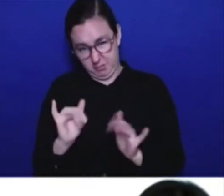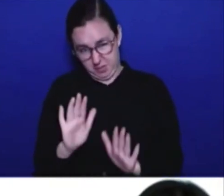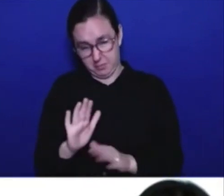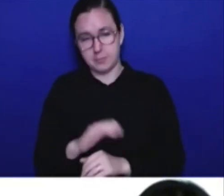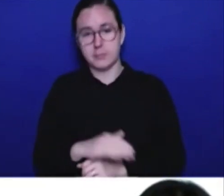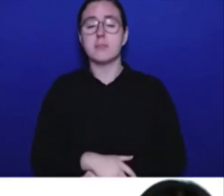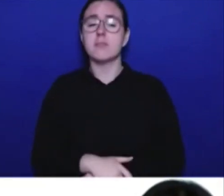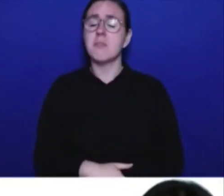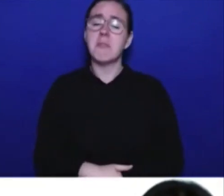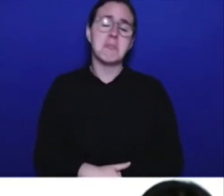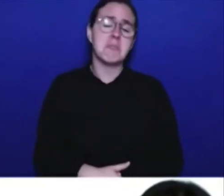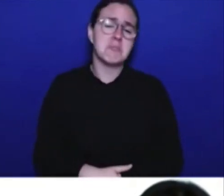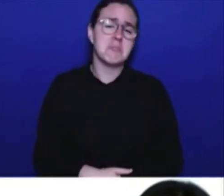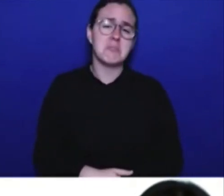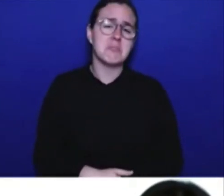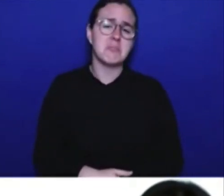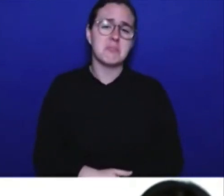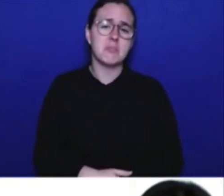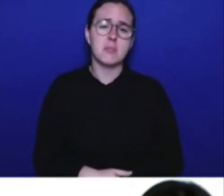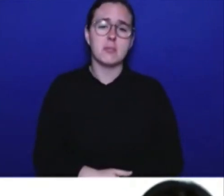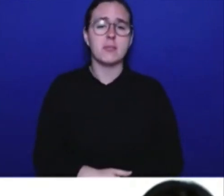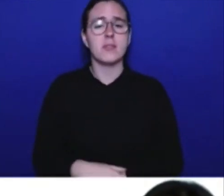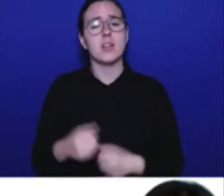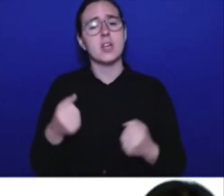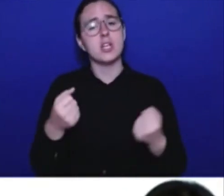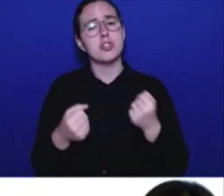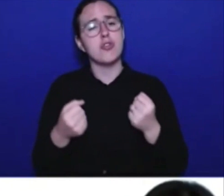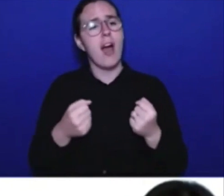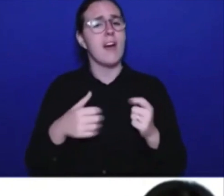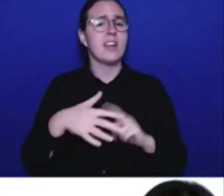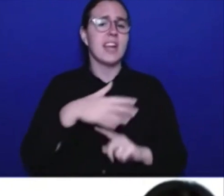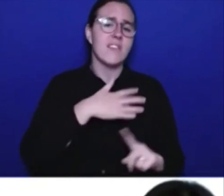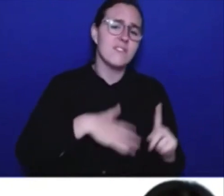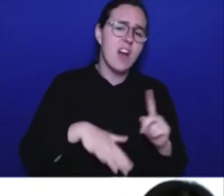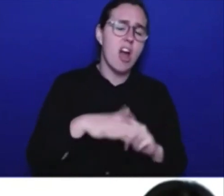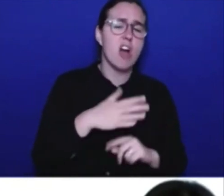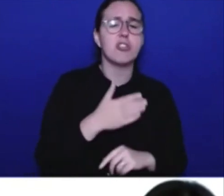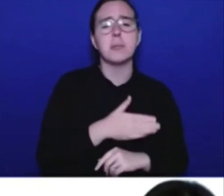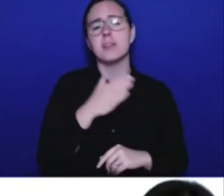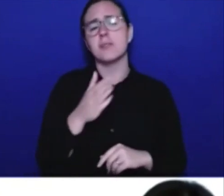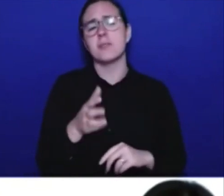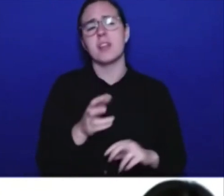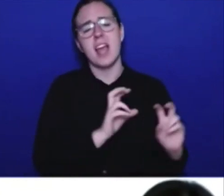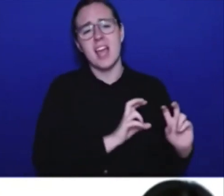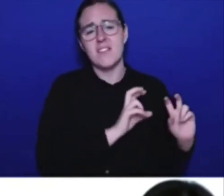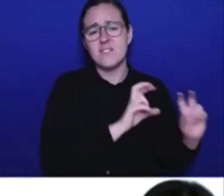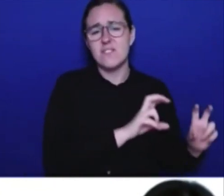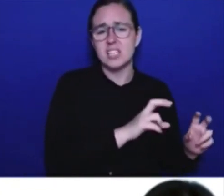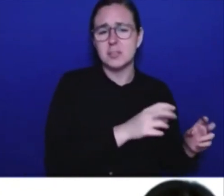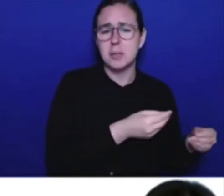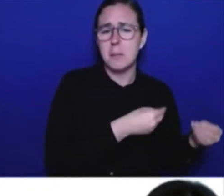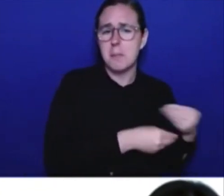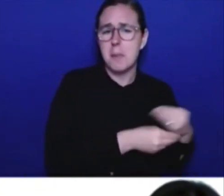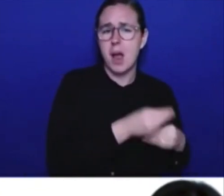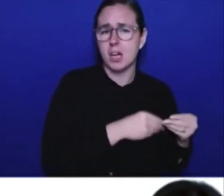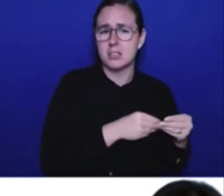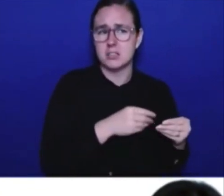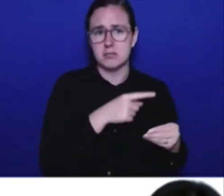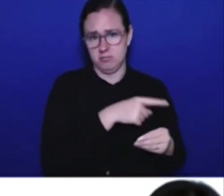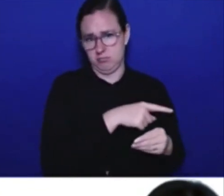environment and investment markets, supply chains, that is currently true. And yet in the future, a lot of that will